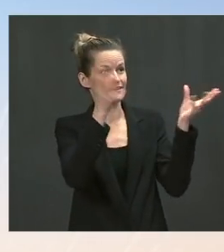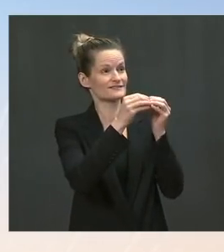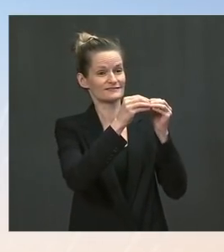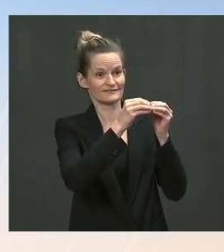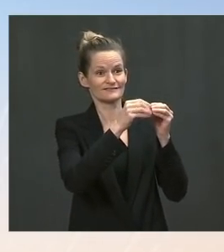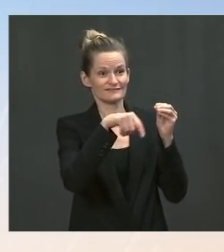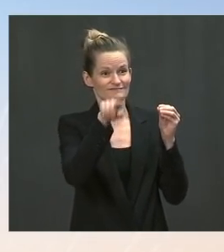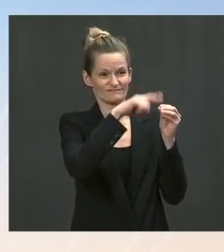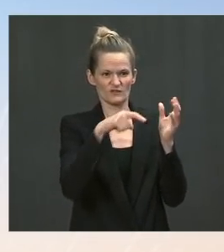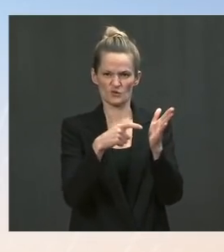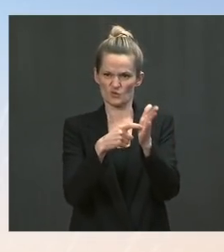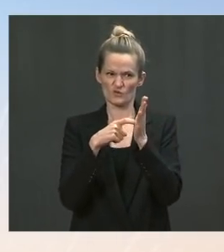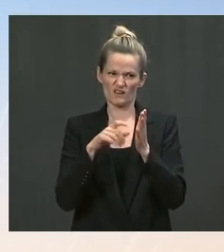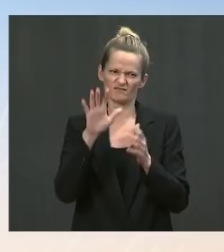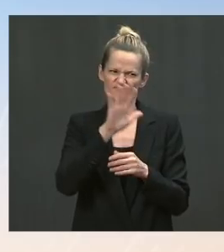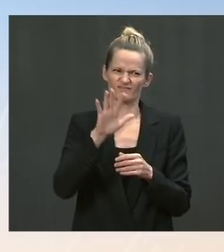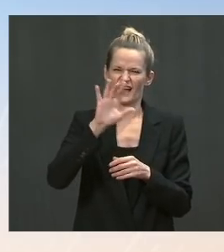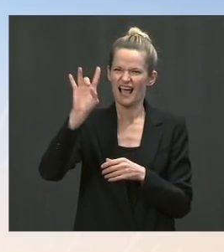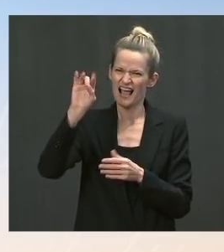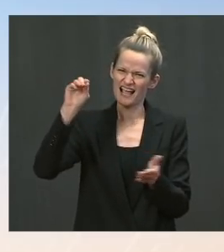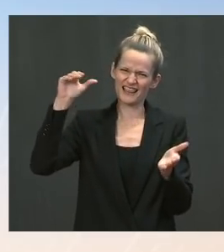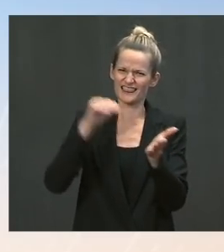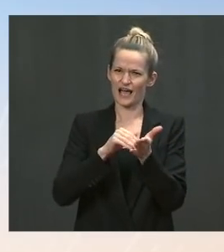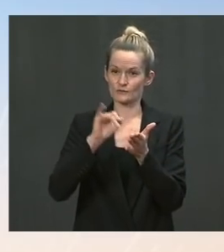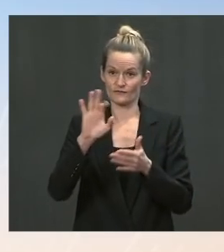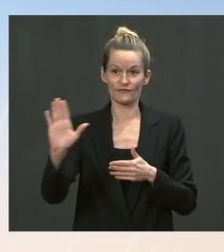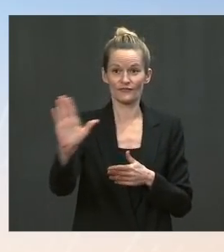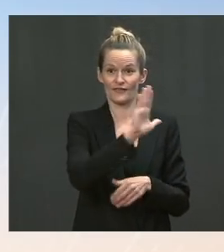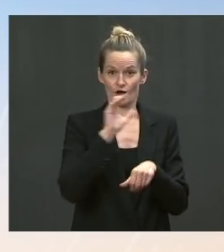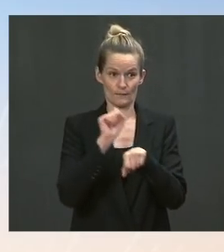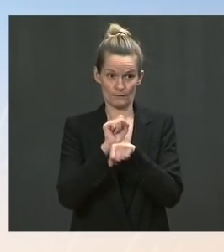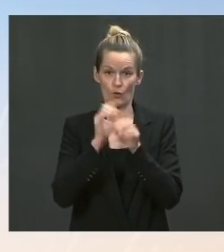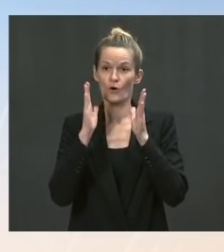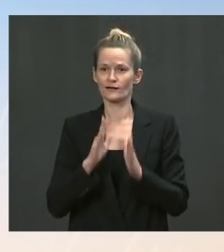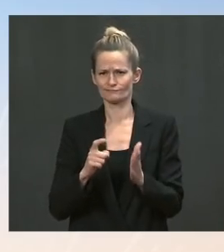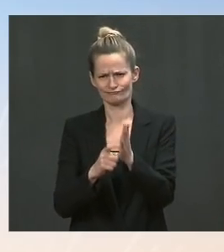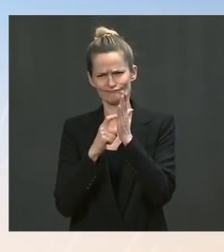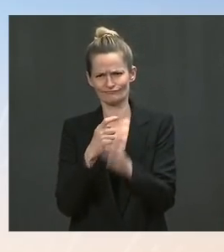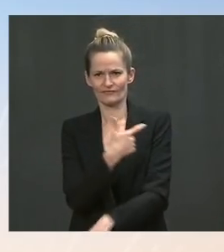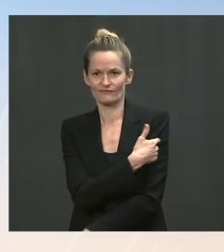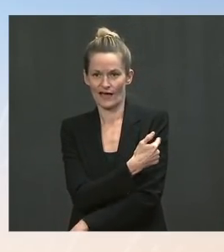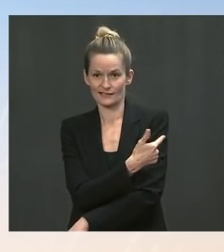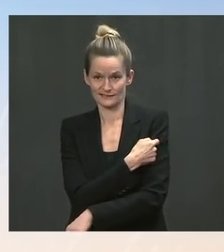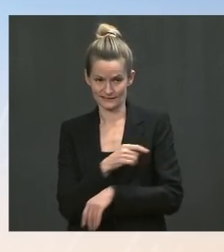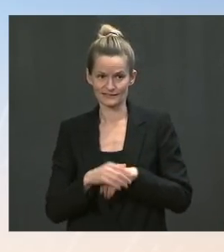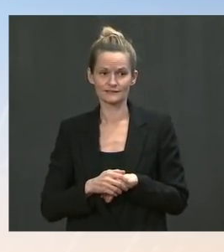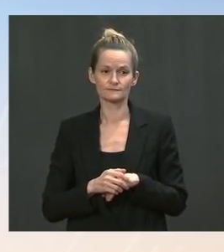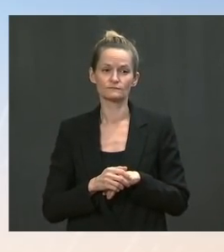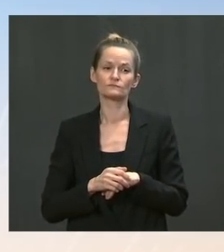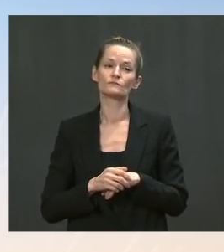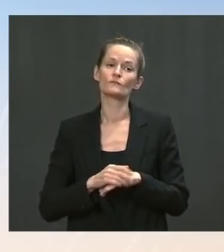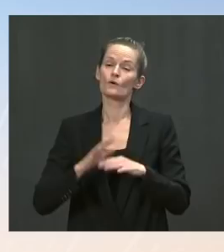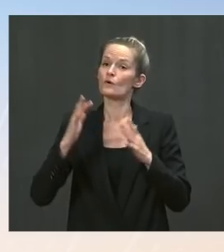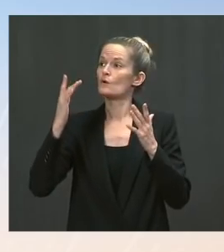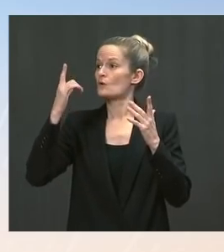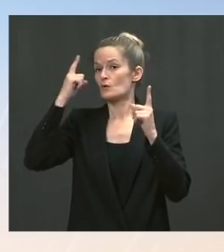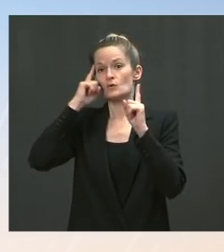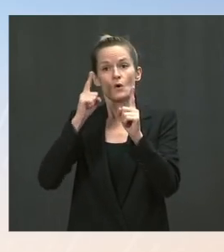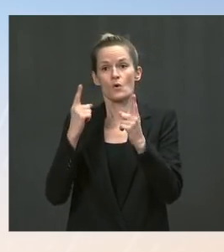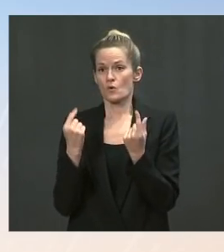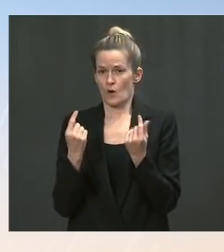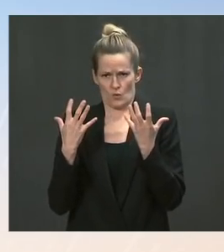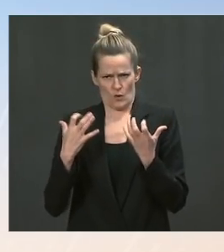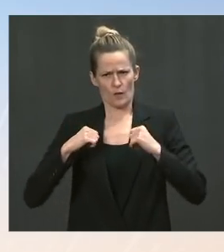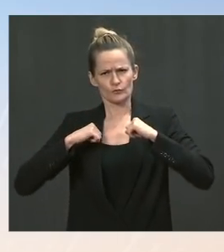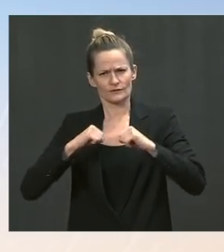So, the message, our message is simple. We support these vaccination requirements to protect workers, communities, and our country. And we hope to see even more action